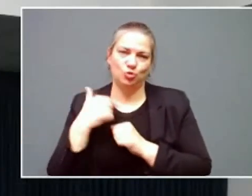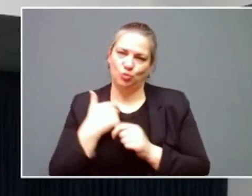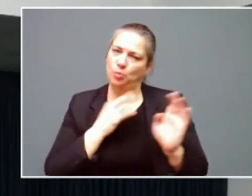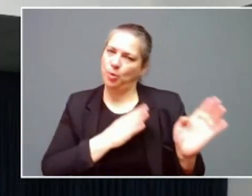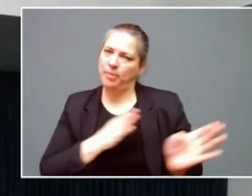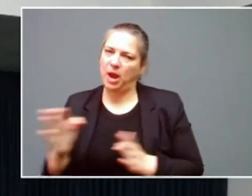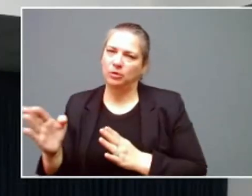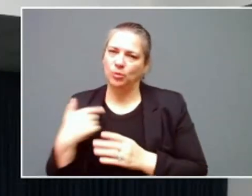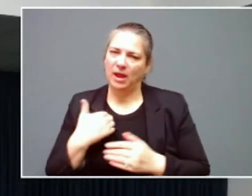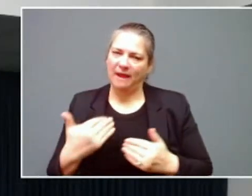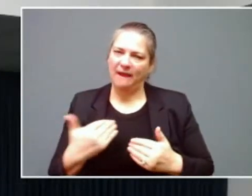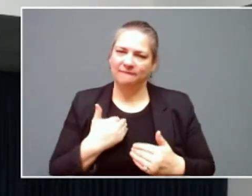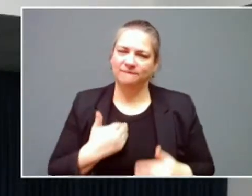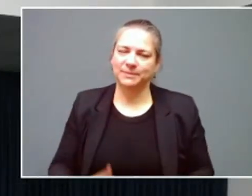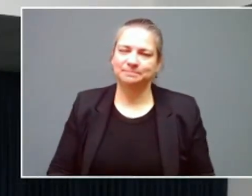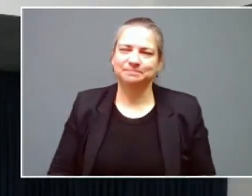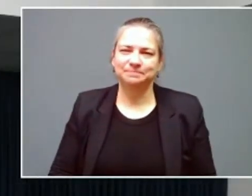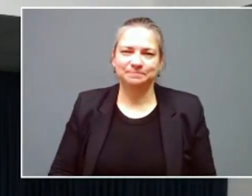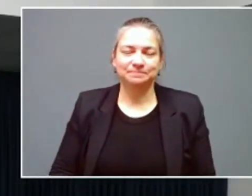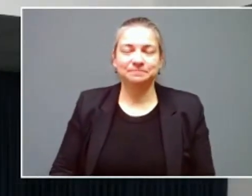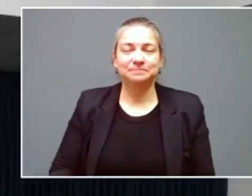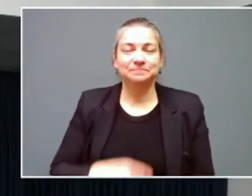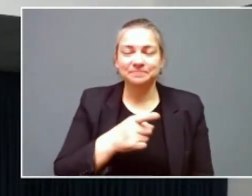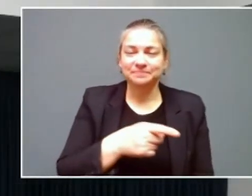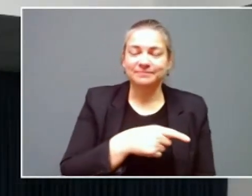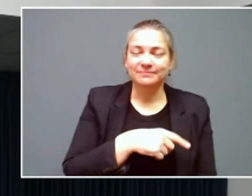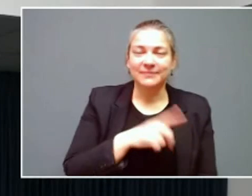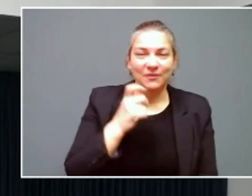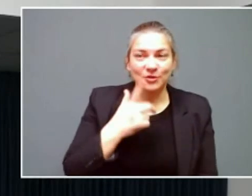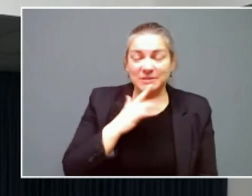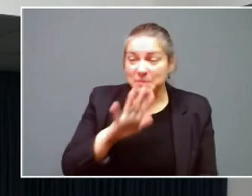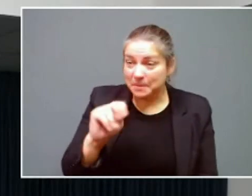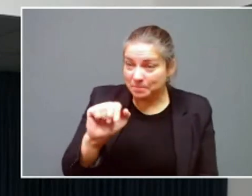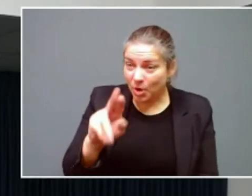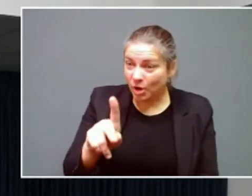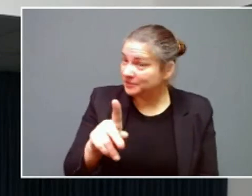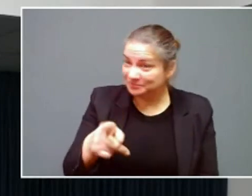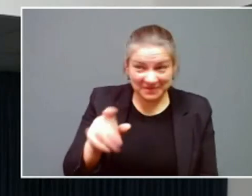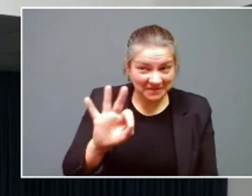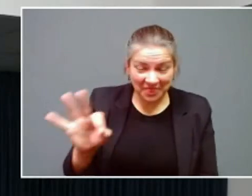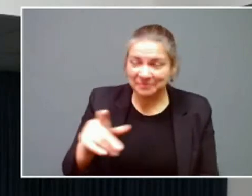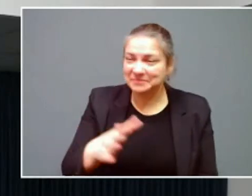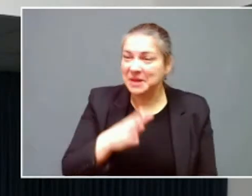All right. Mark Payne, welcome. Nope. Okay. Melissa Patrick.